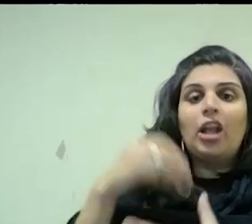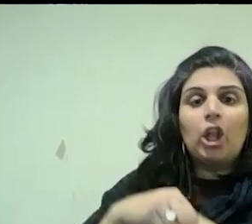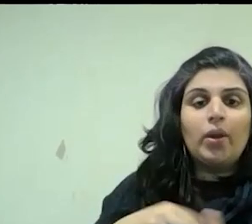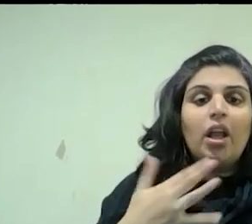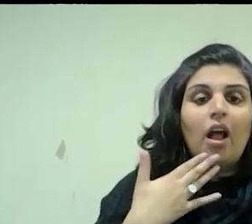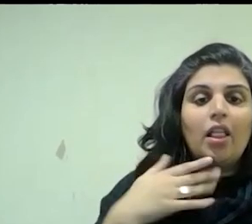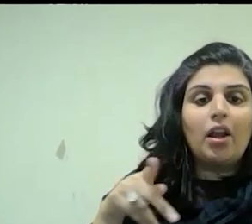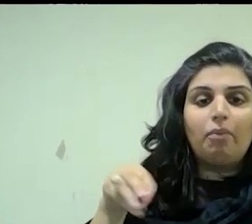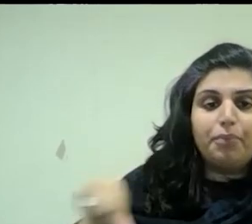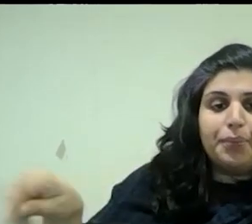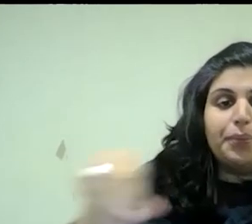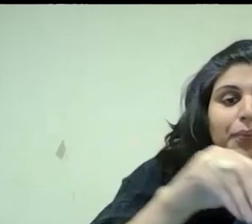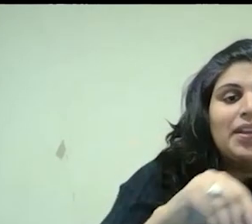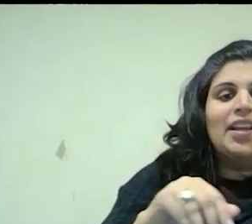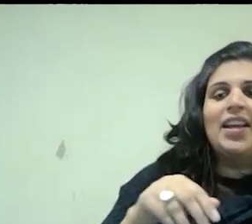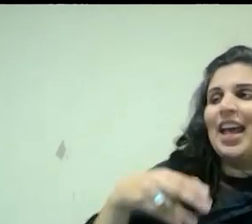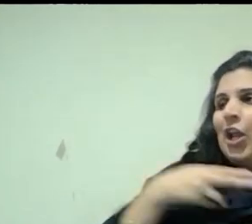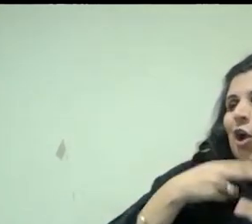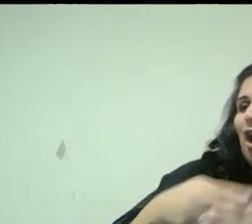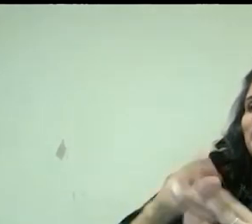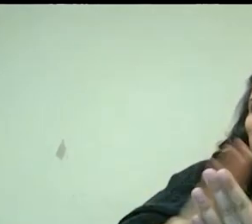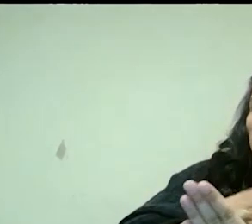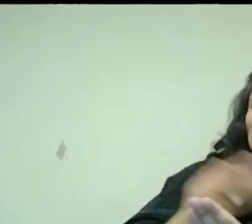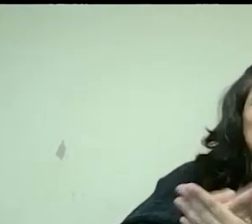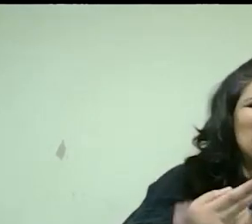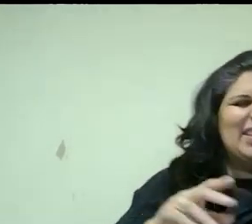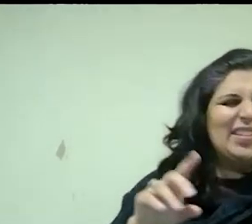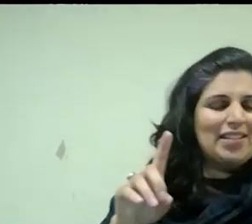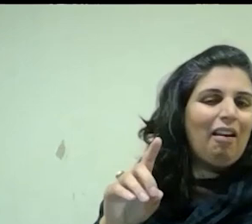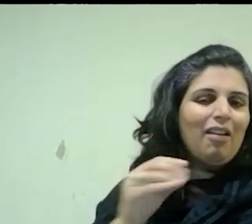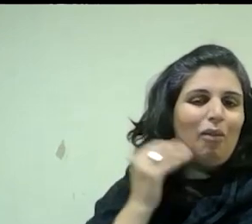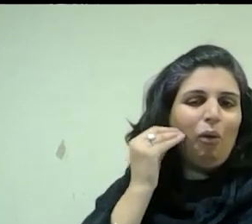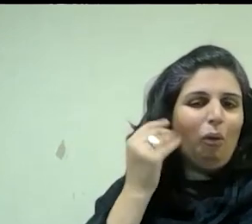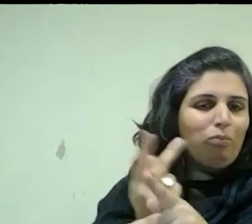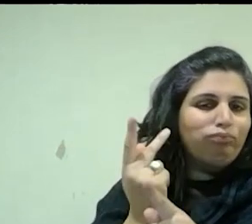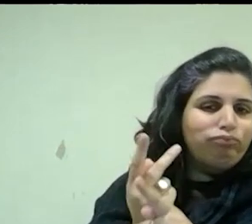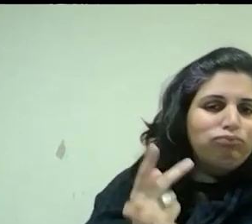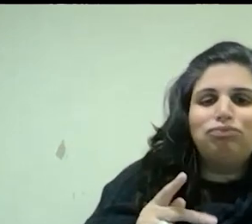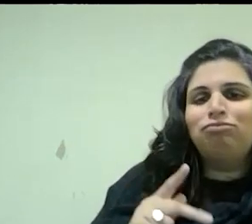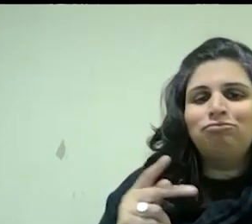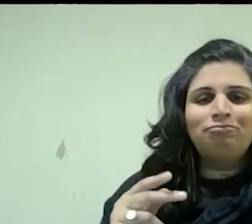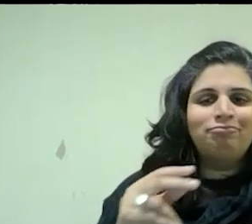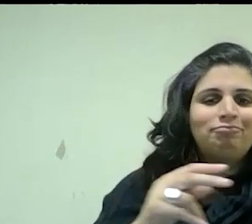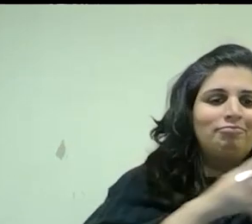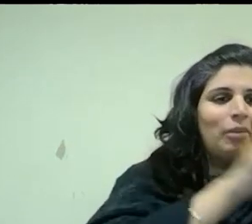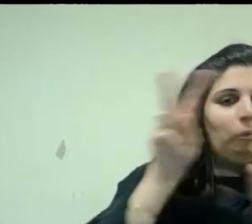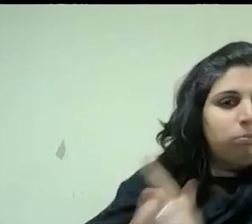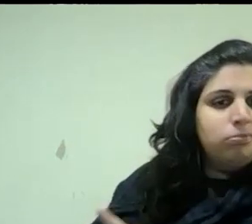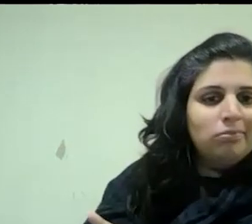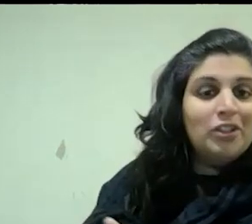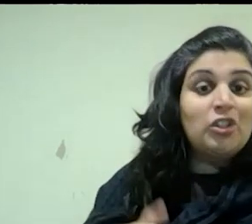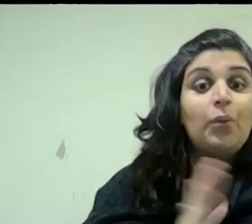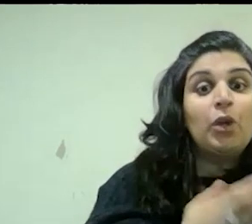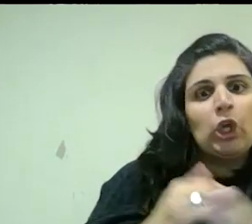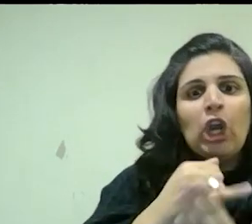cooking. like his use of domestic analogy there. So he would cook up large pots